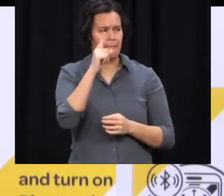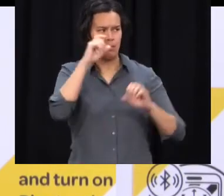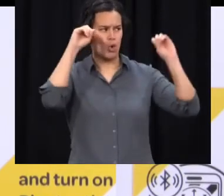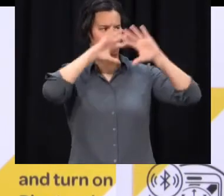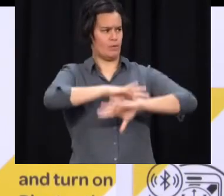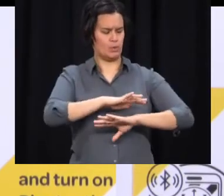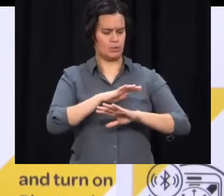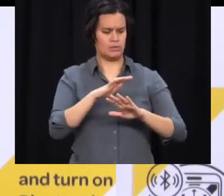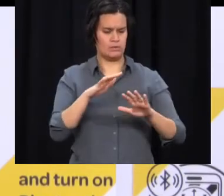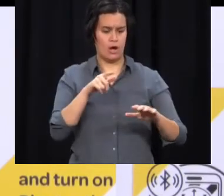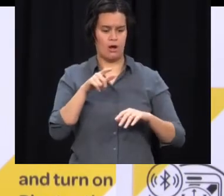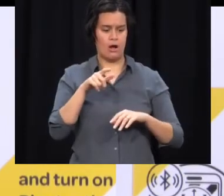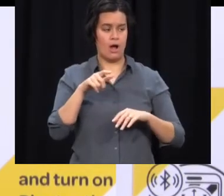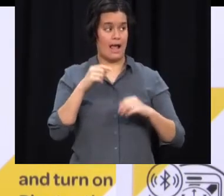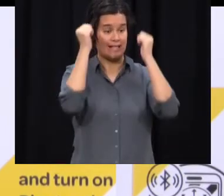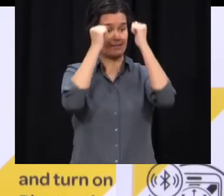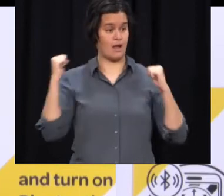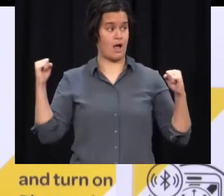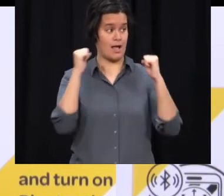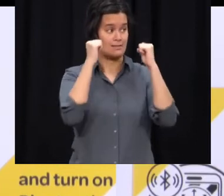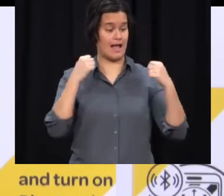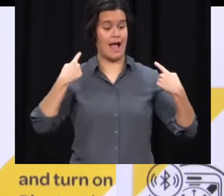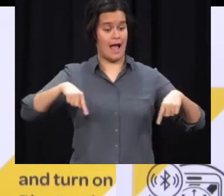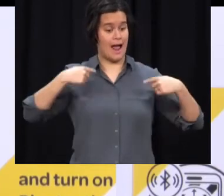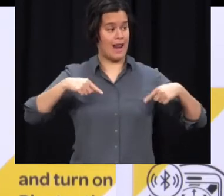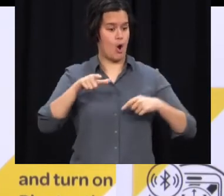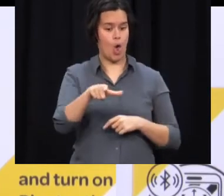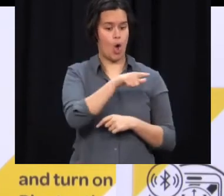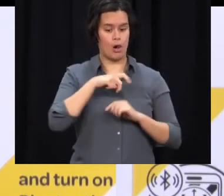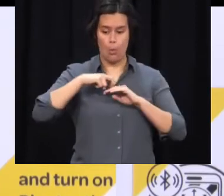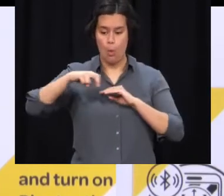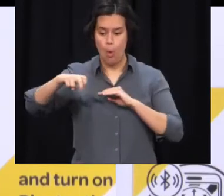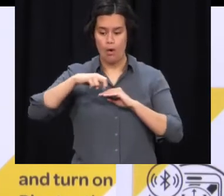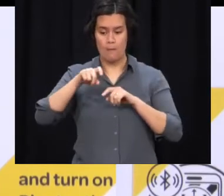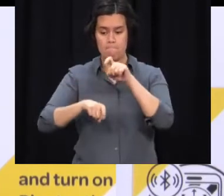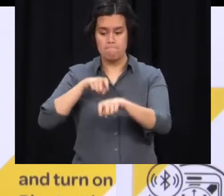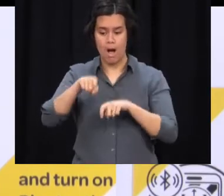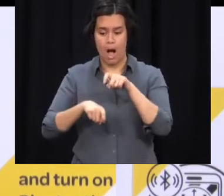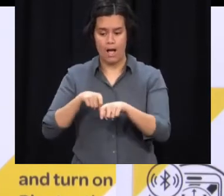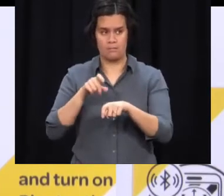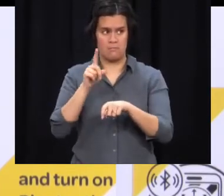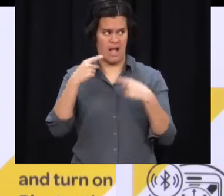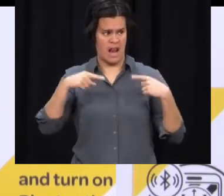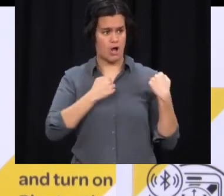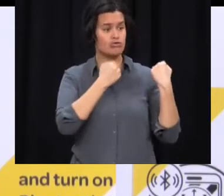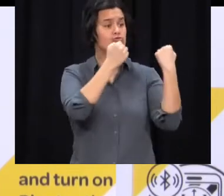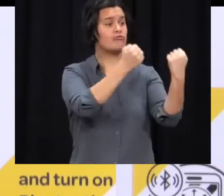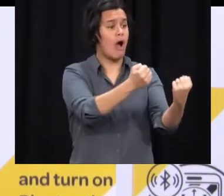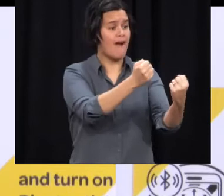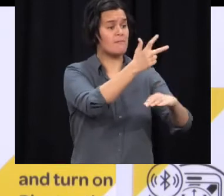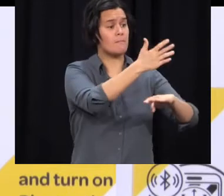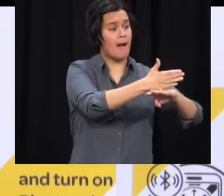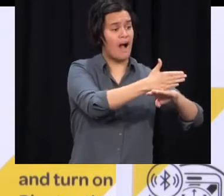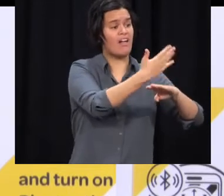in terms of the police and how they are pursuing it versus the health order. Can you just clarify that for people please? I'm very happy to comment on that. People can